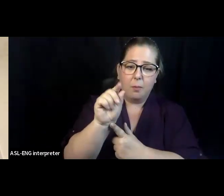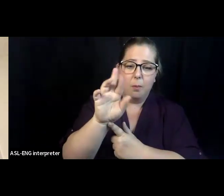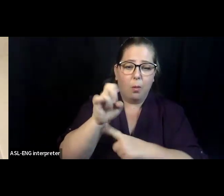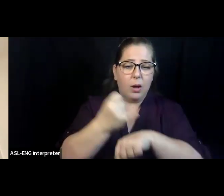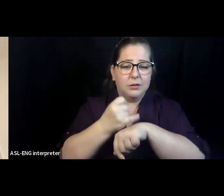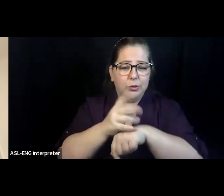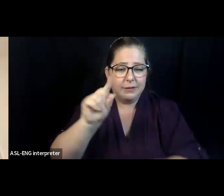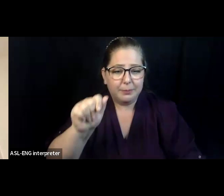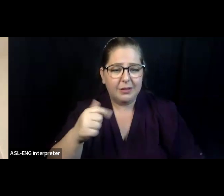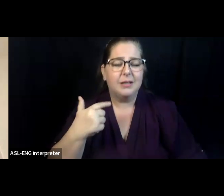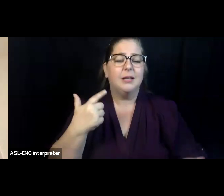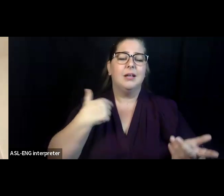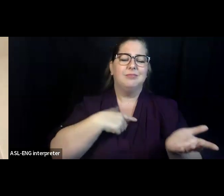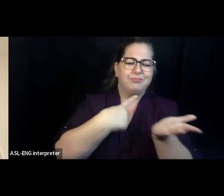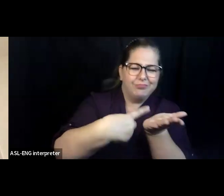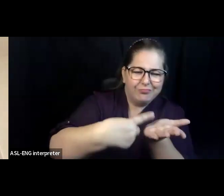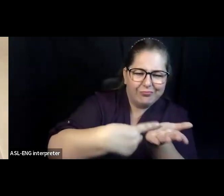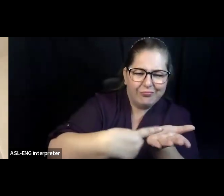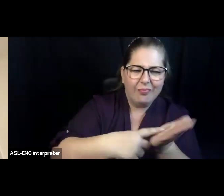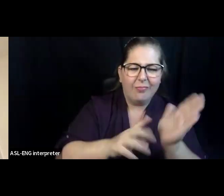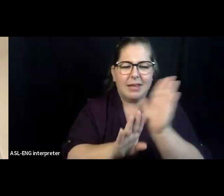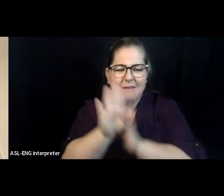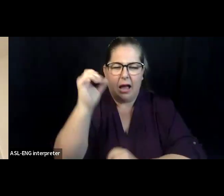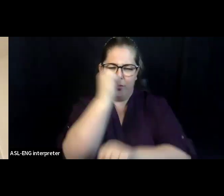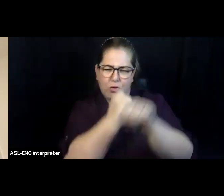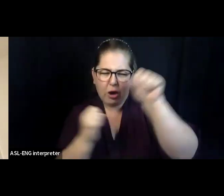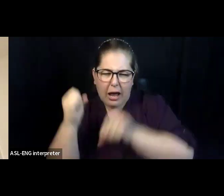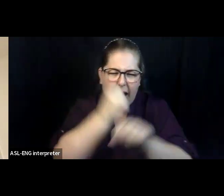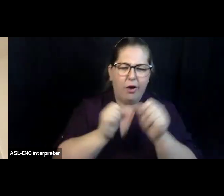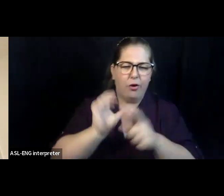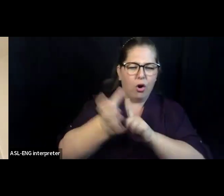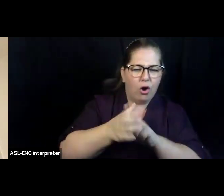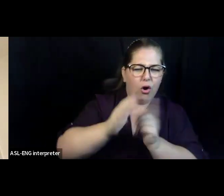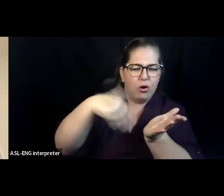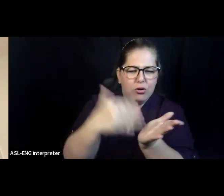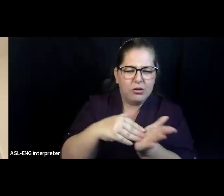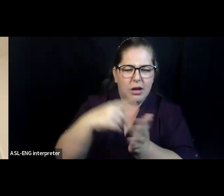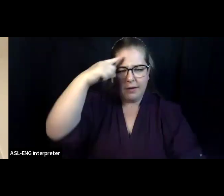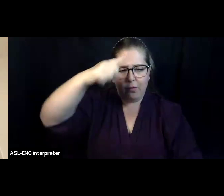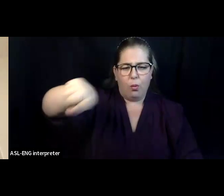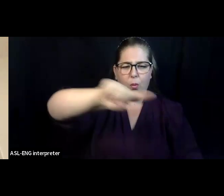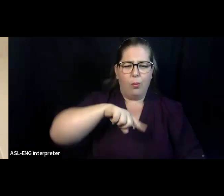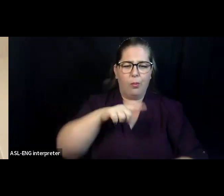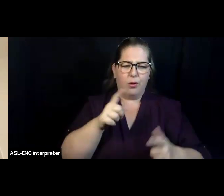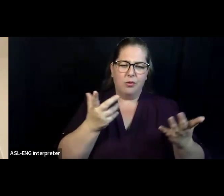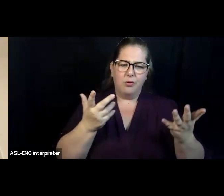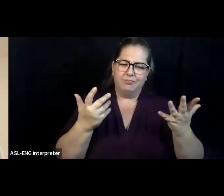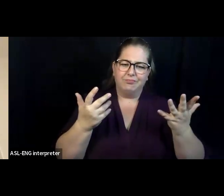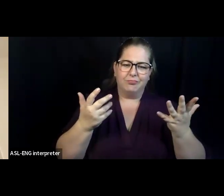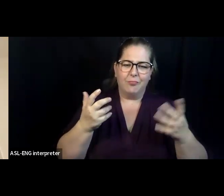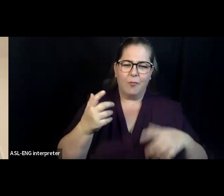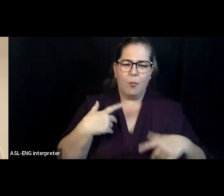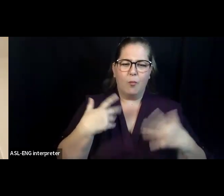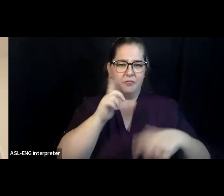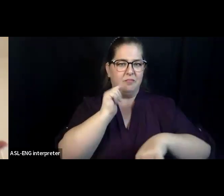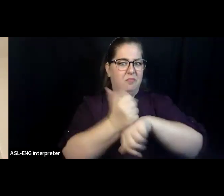survey and a number of different focus groups to really center on trying to hear not just from the usual suspects who we could count on